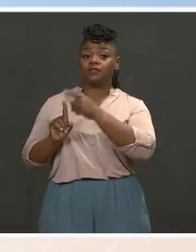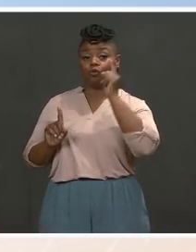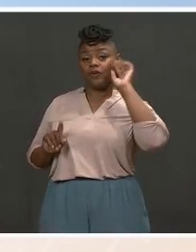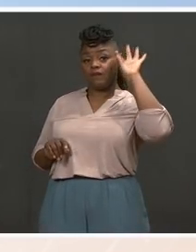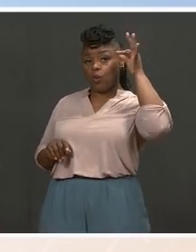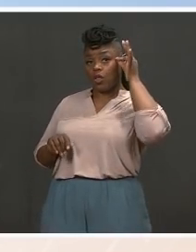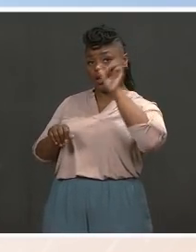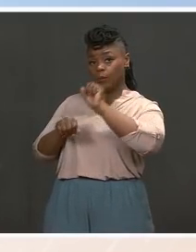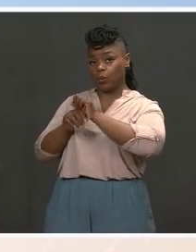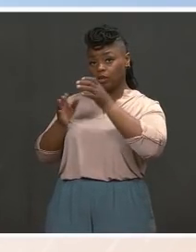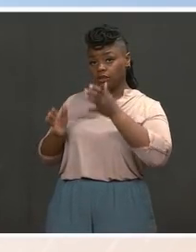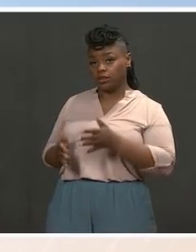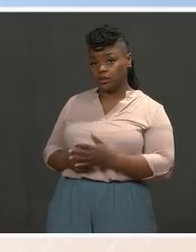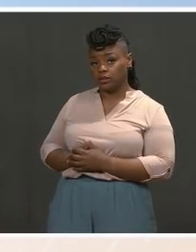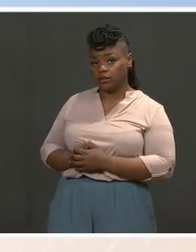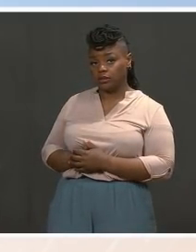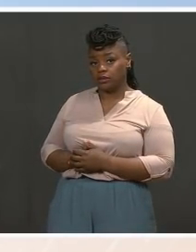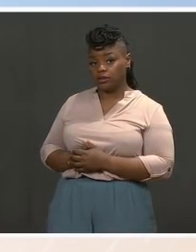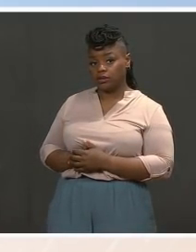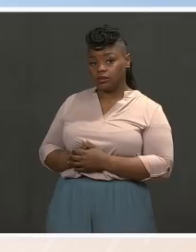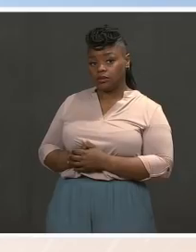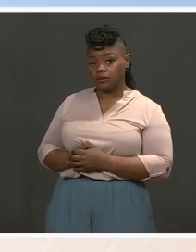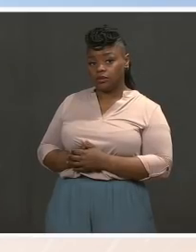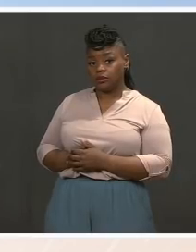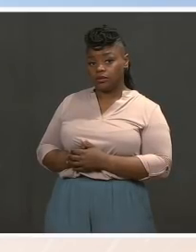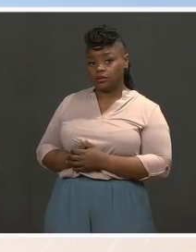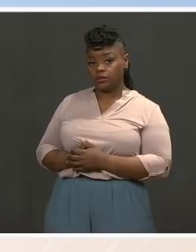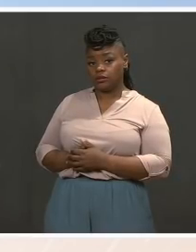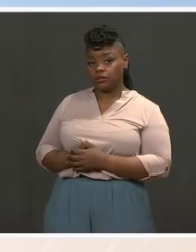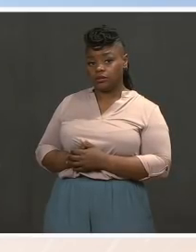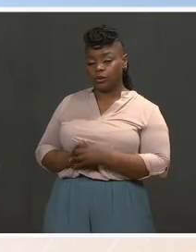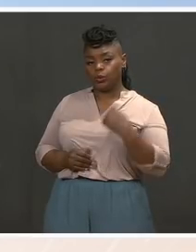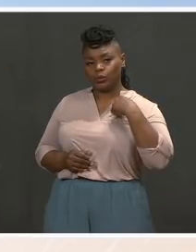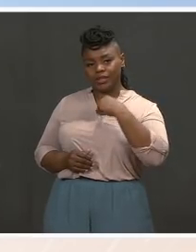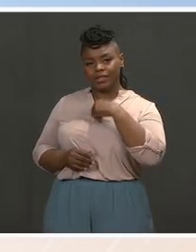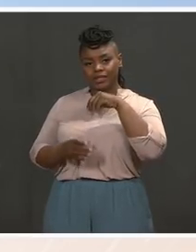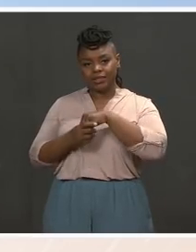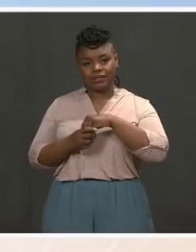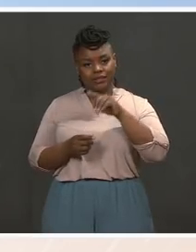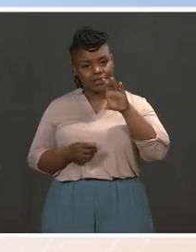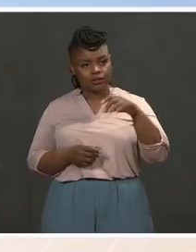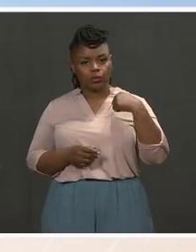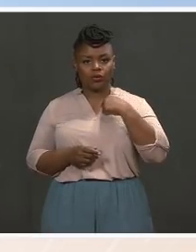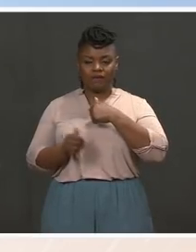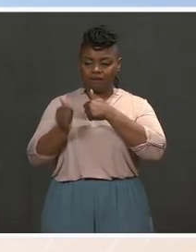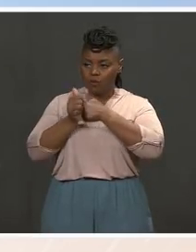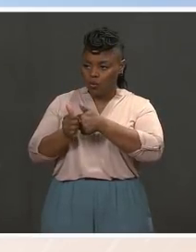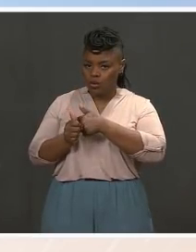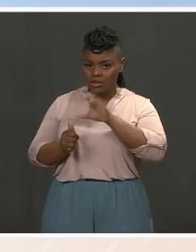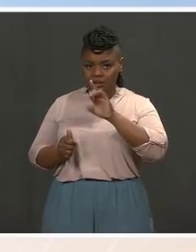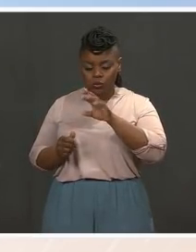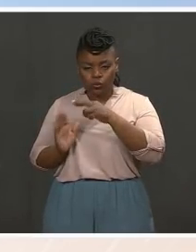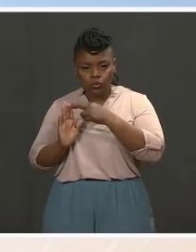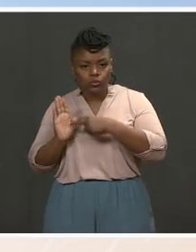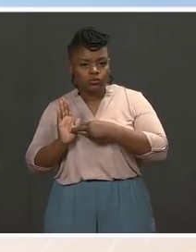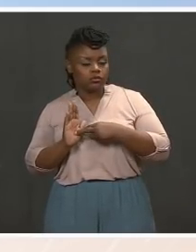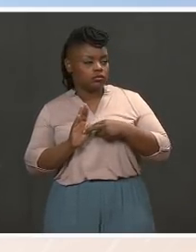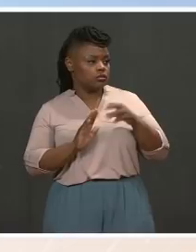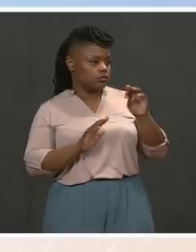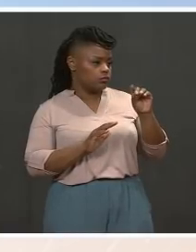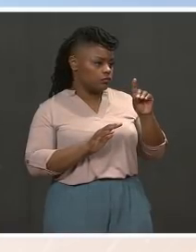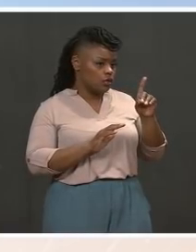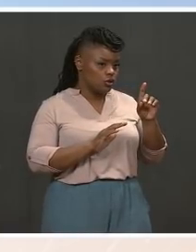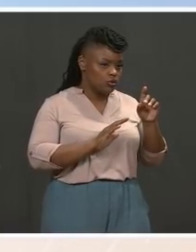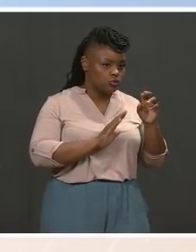it's been pretty much where they live, right? I mean, if you're in D.C., you follow D.C. rules, Maryland, and so forth. Is there any other kind of consideration from the White